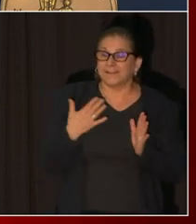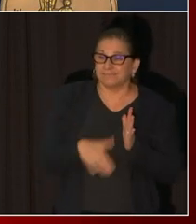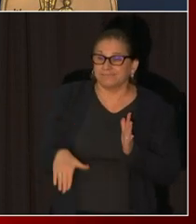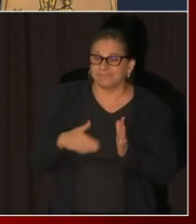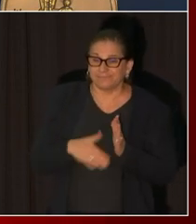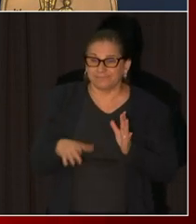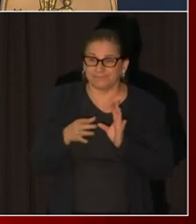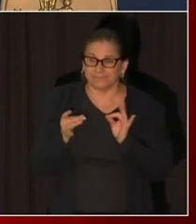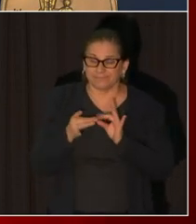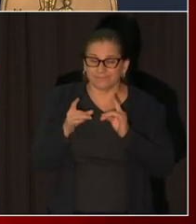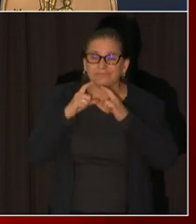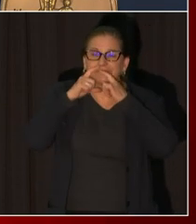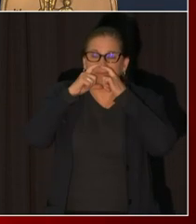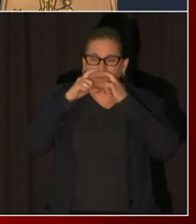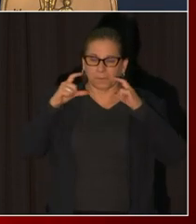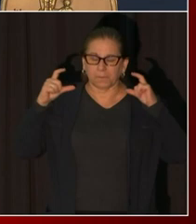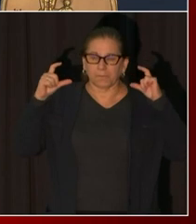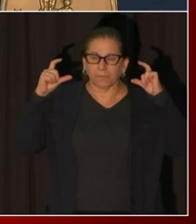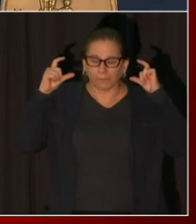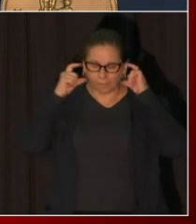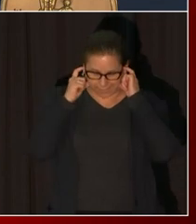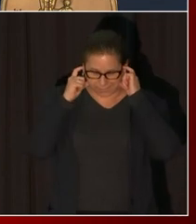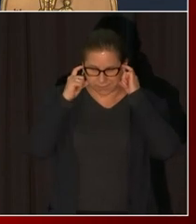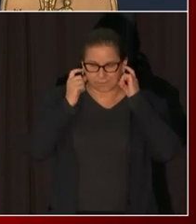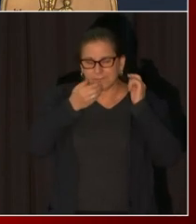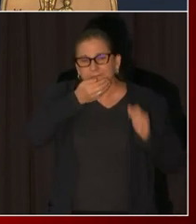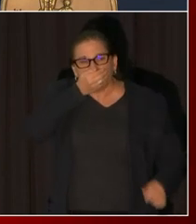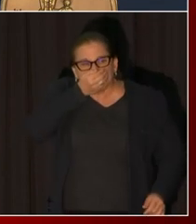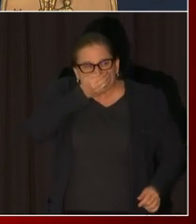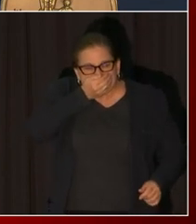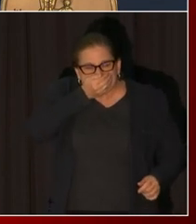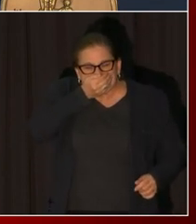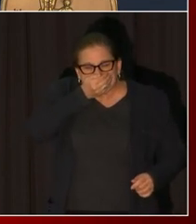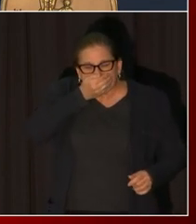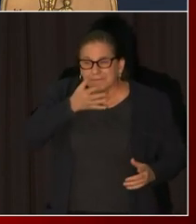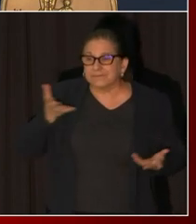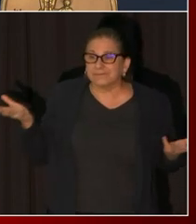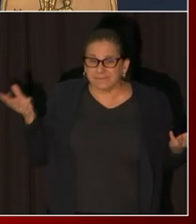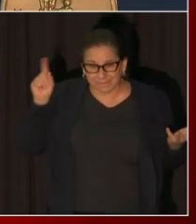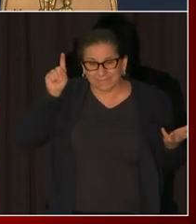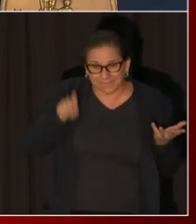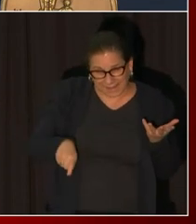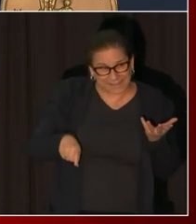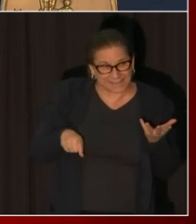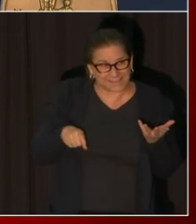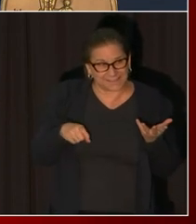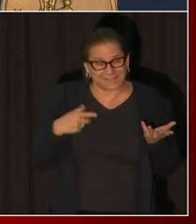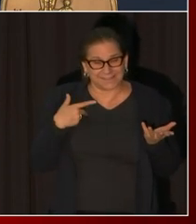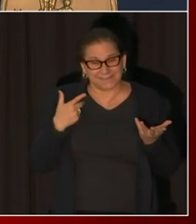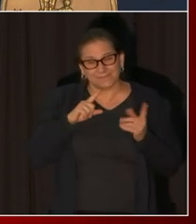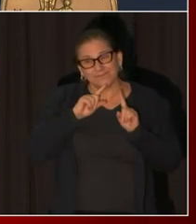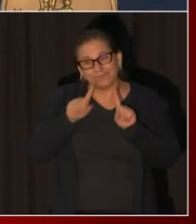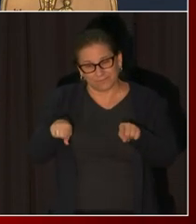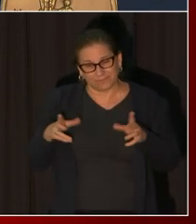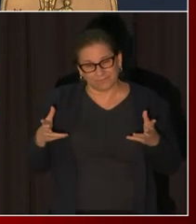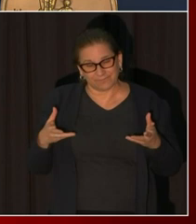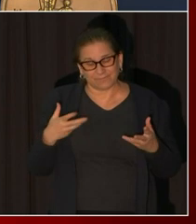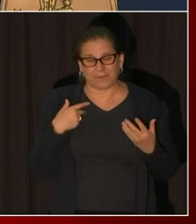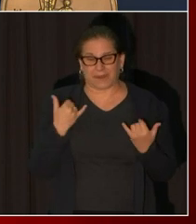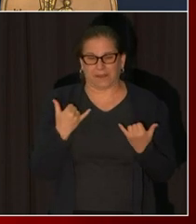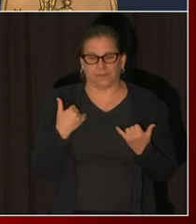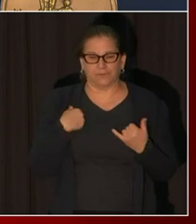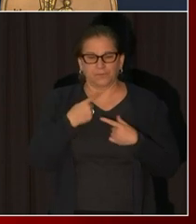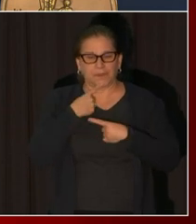also have an update to the program that we announced on Wednesday our pilot program for educational